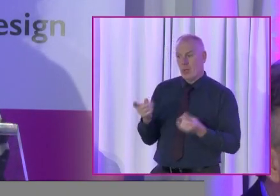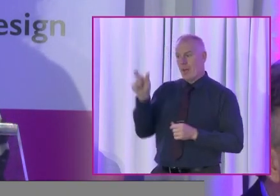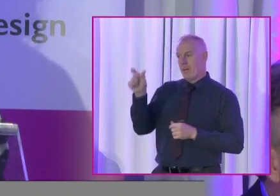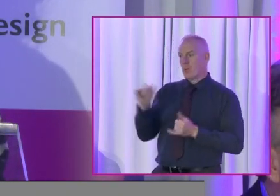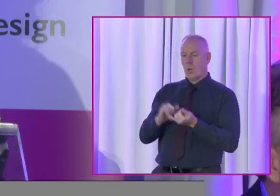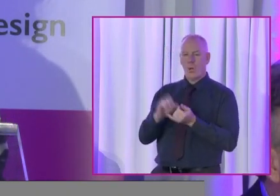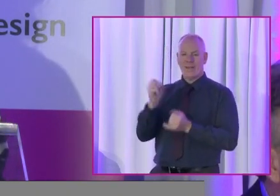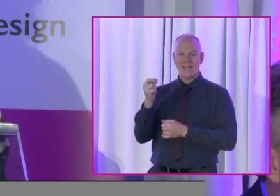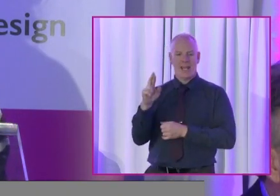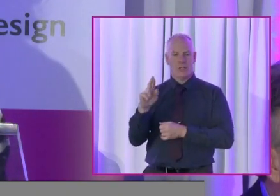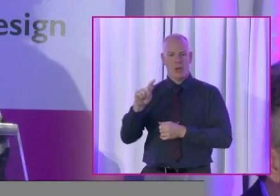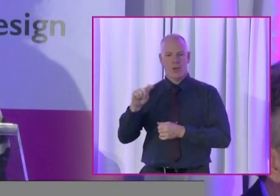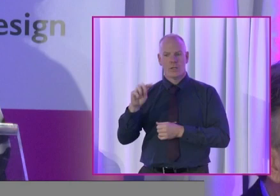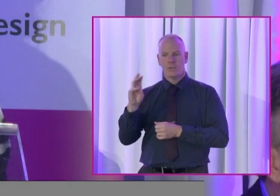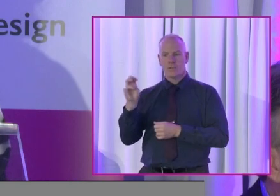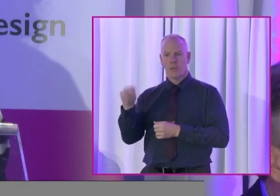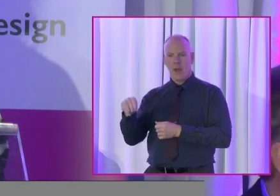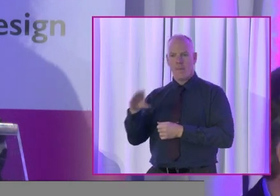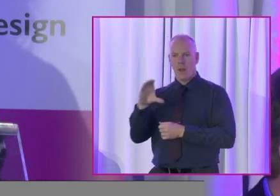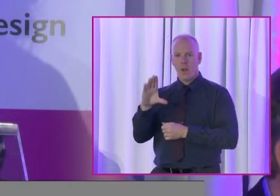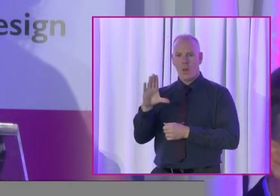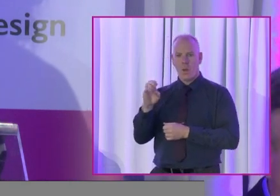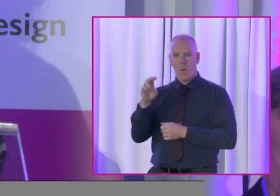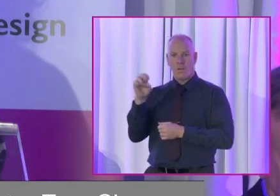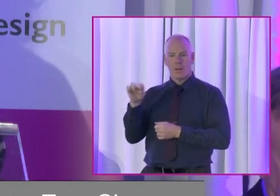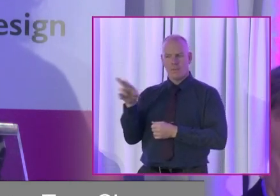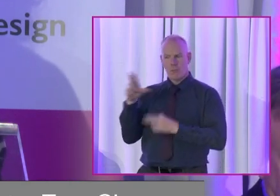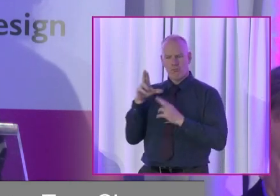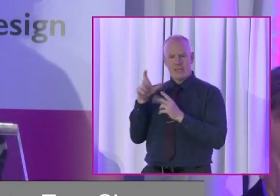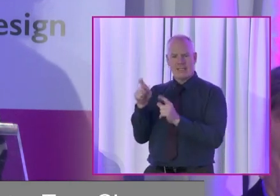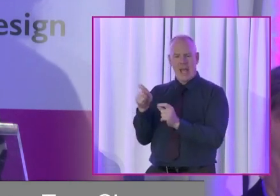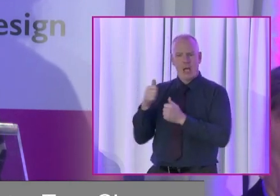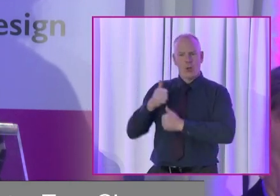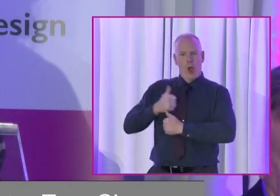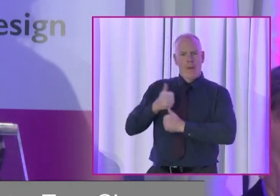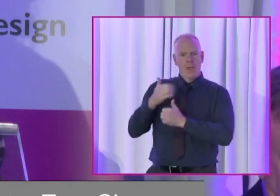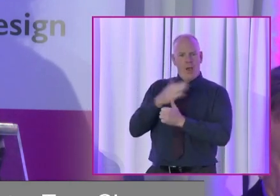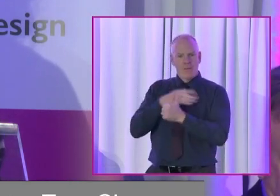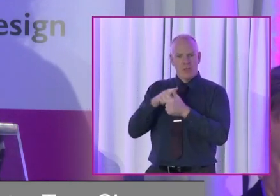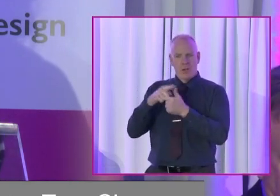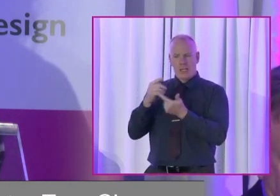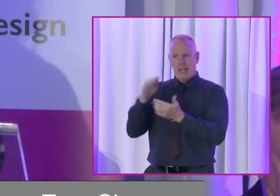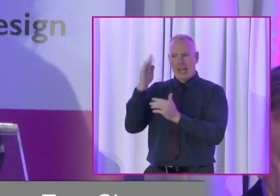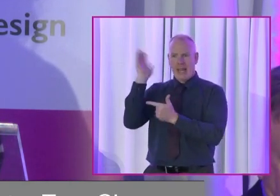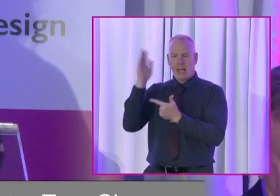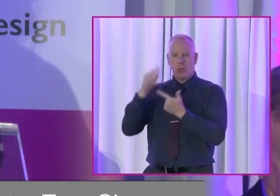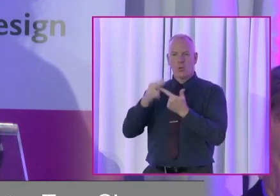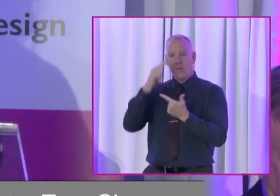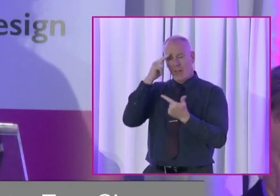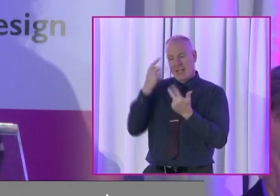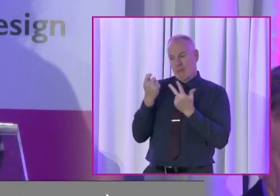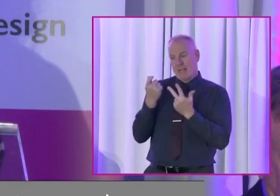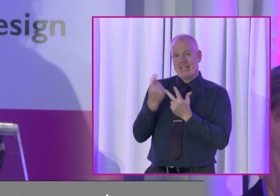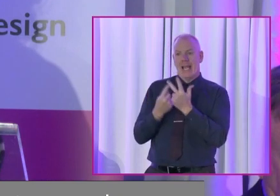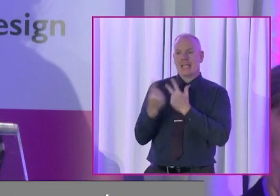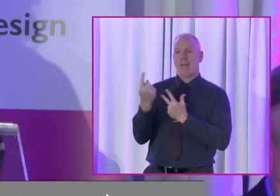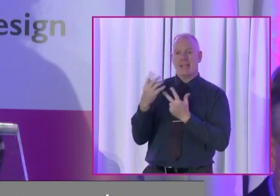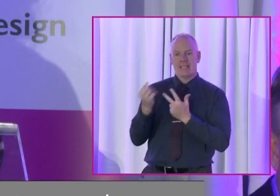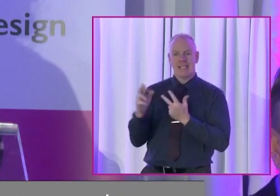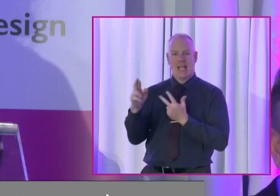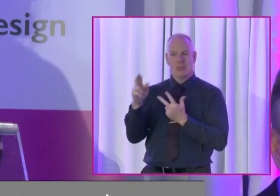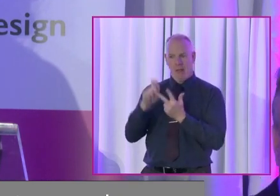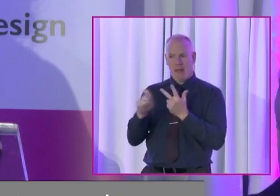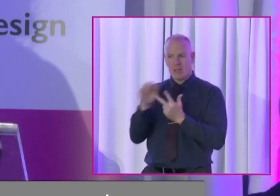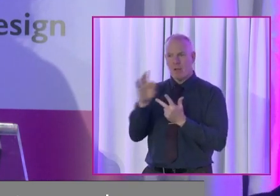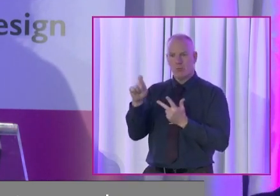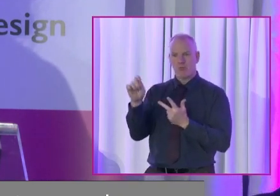Senator Tom Clonan, who is a retired army officer, a university lecturer, and recently elected independent senator from